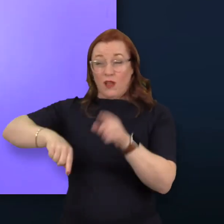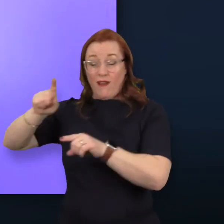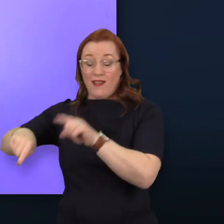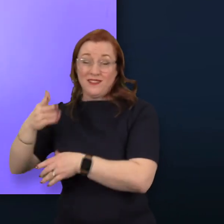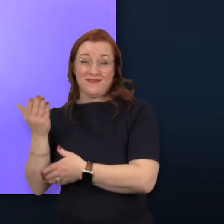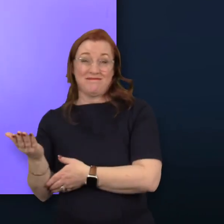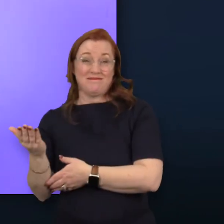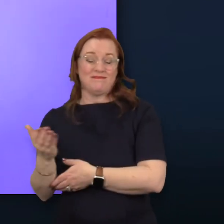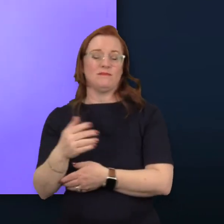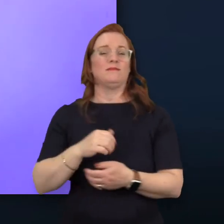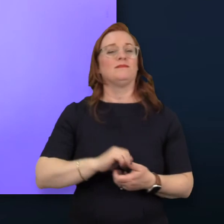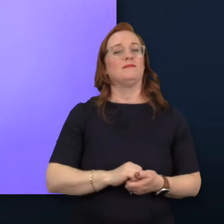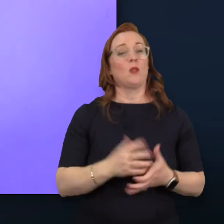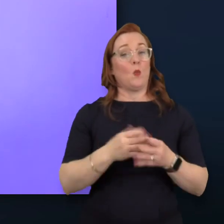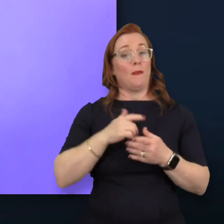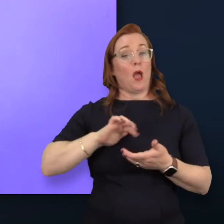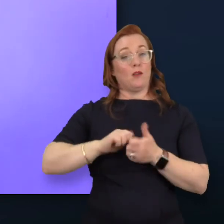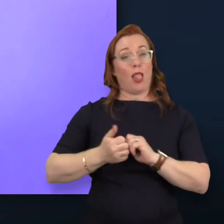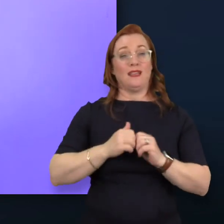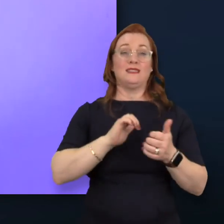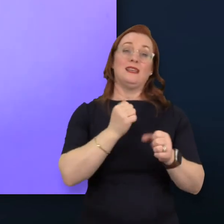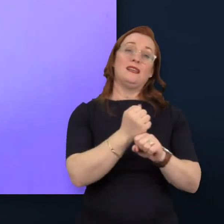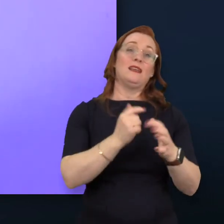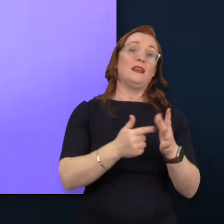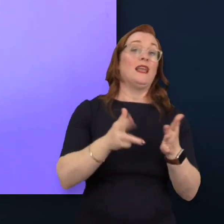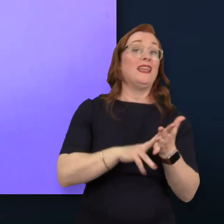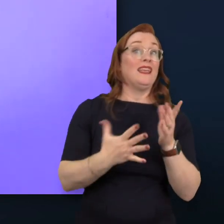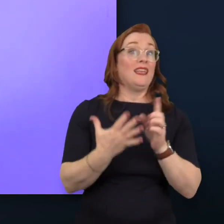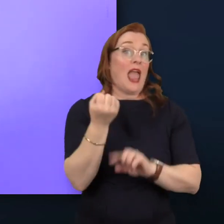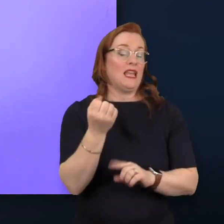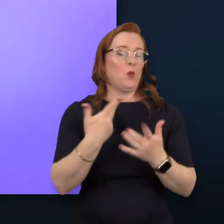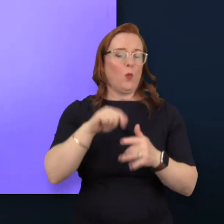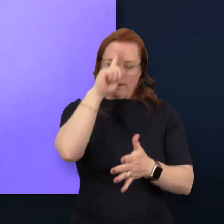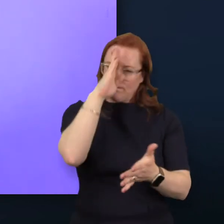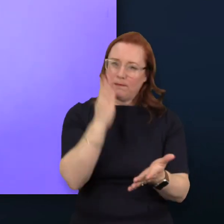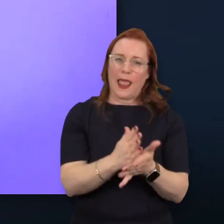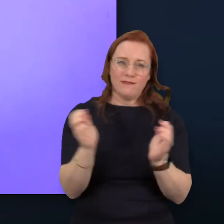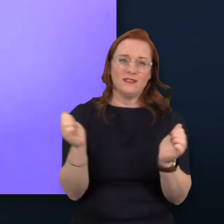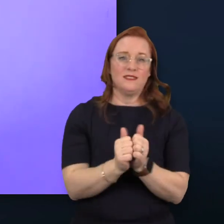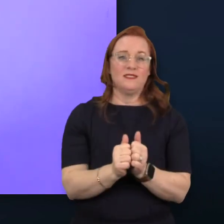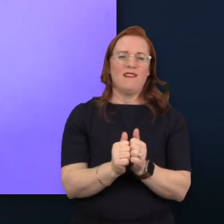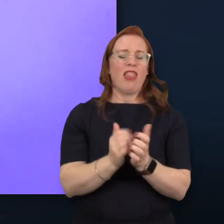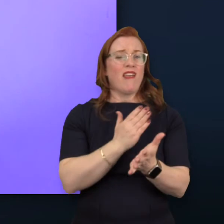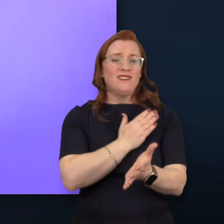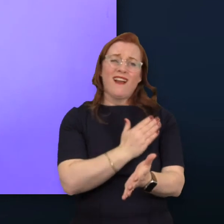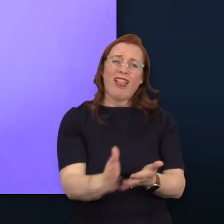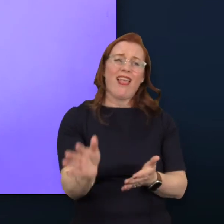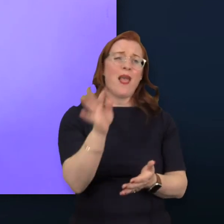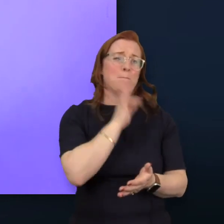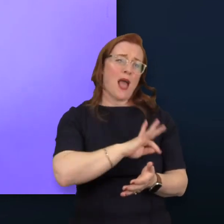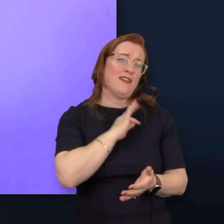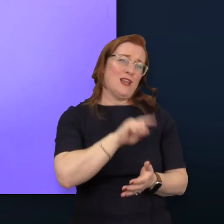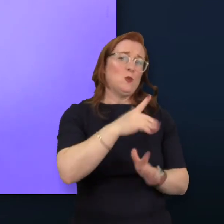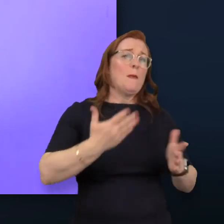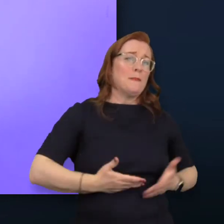Together with my colleagues in GAIN, we share the belief that there are clear bottom line business benefits